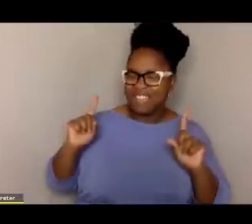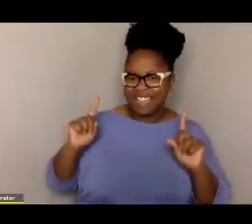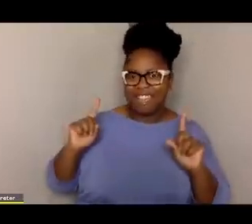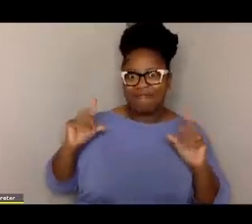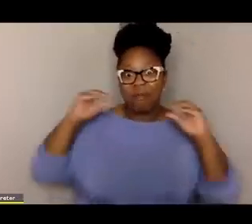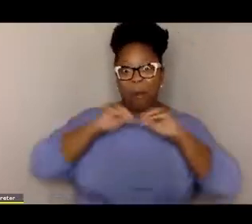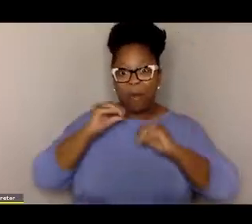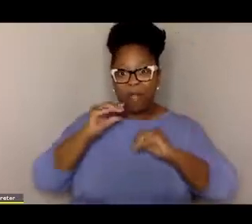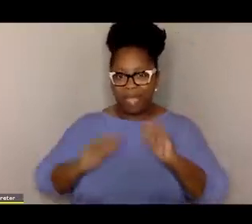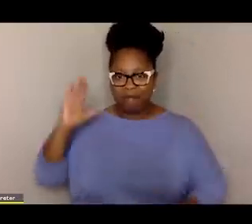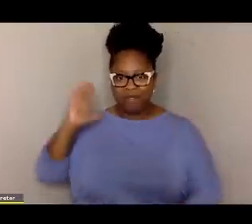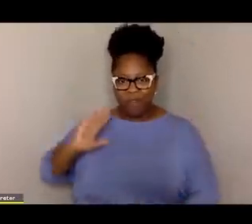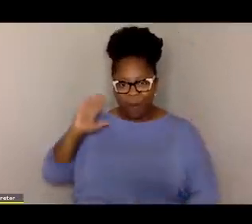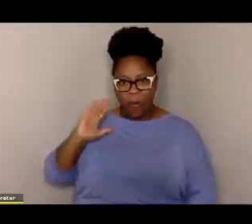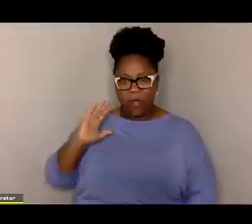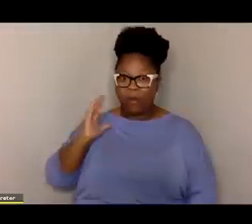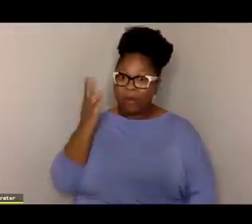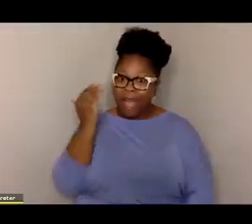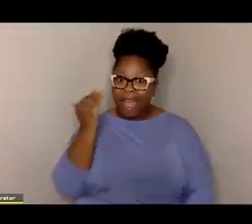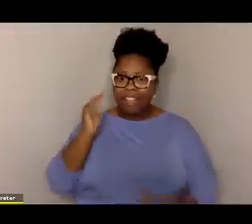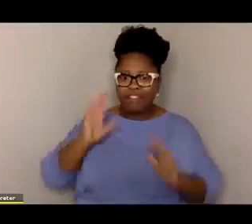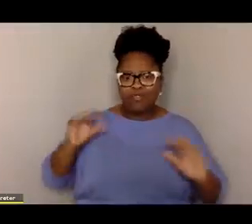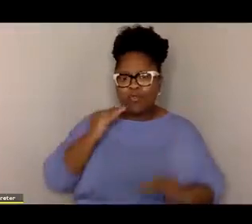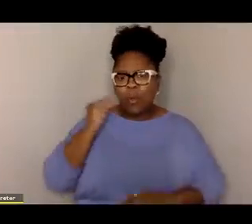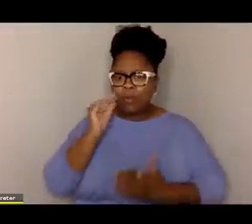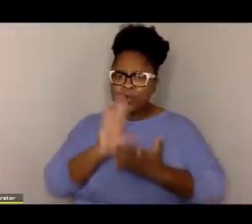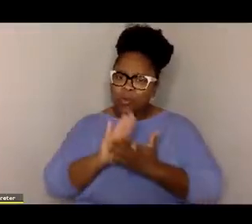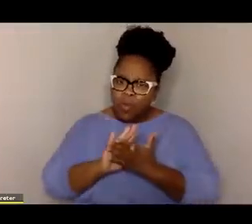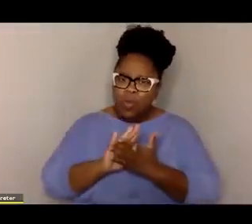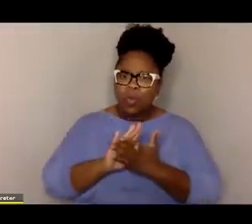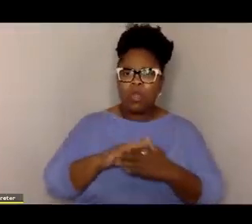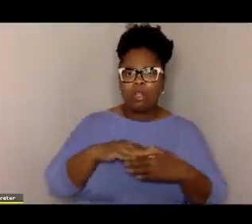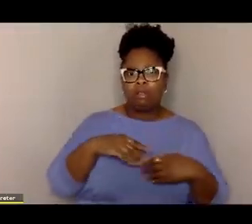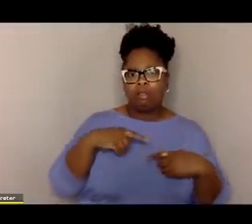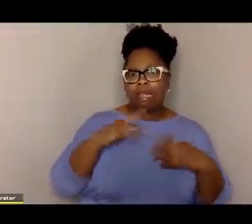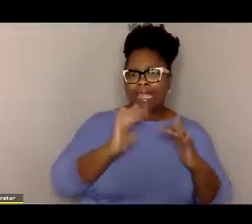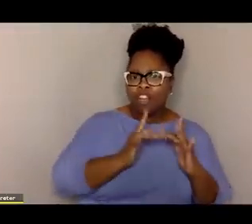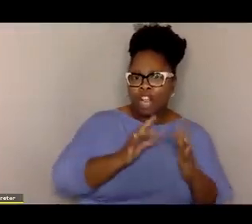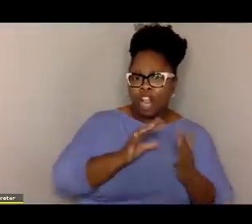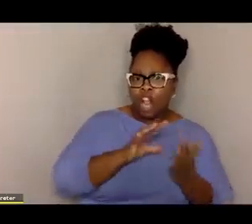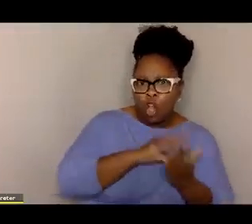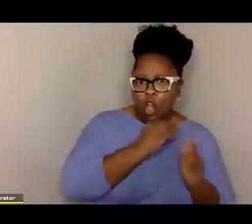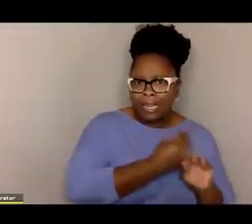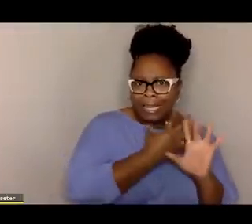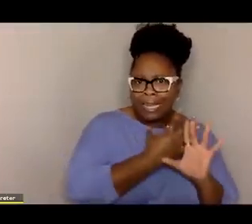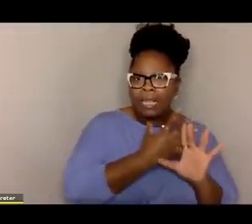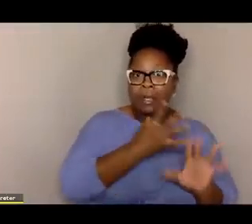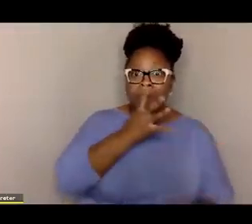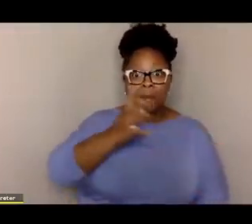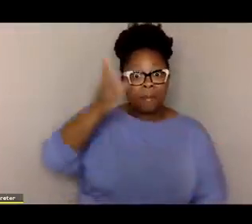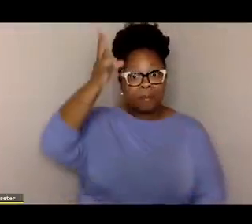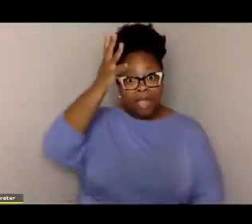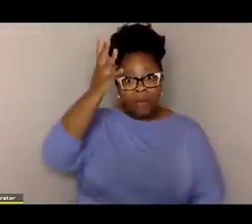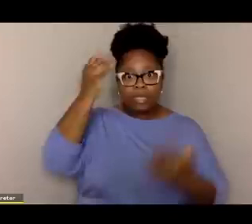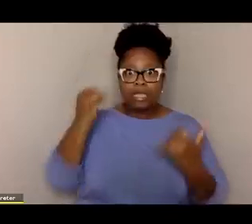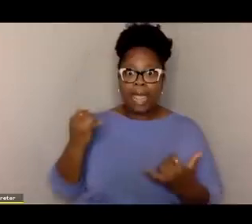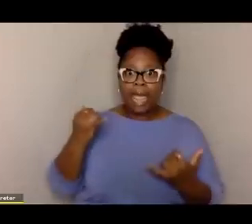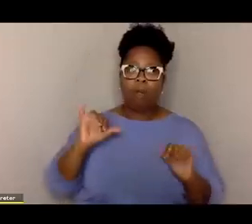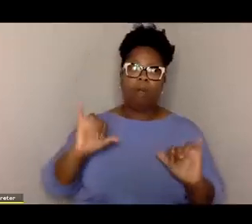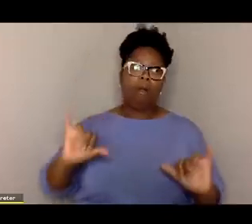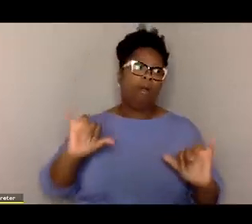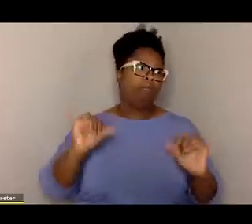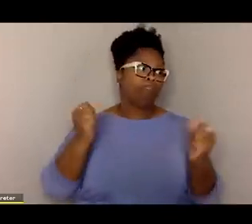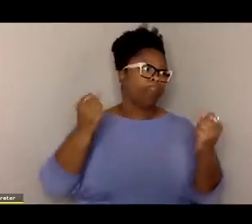now than ever before. With children homeschooling and e-learning, parents have truly come to